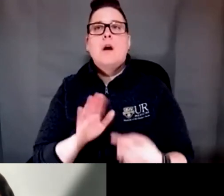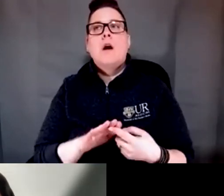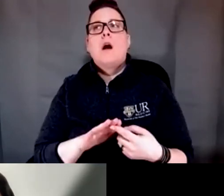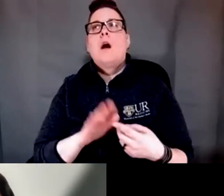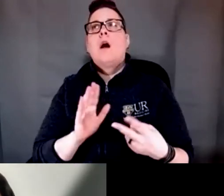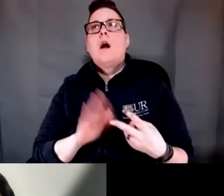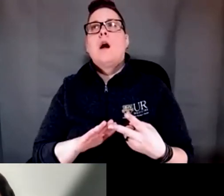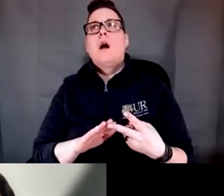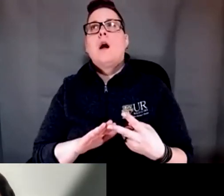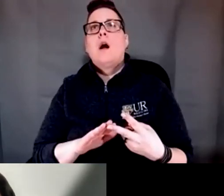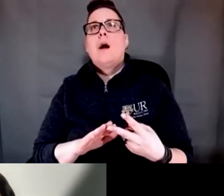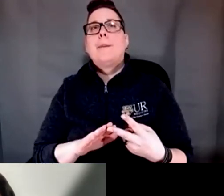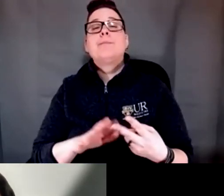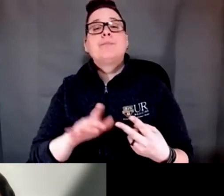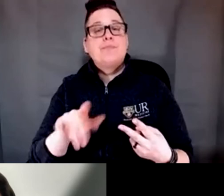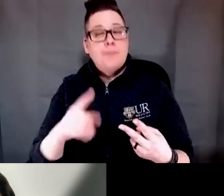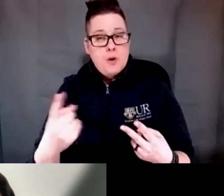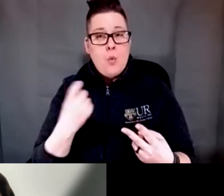and then in terms of the